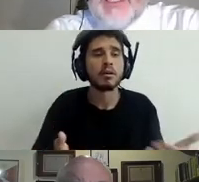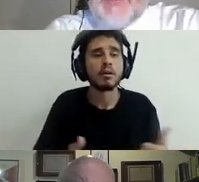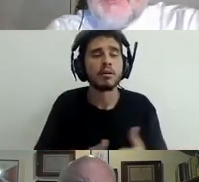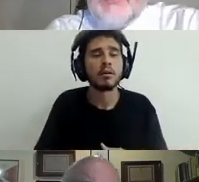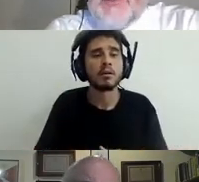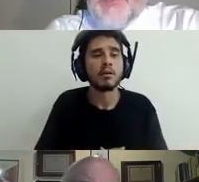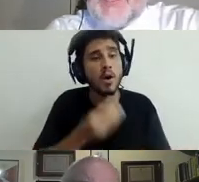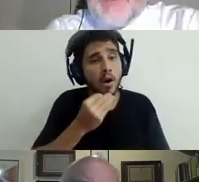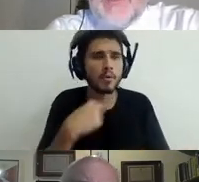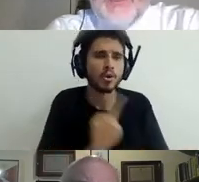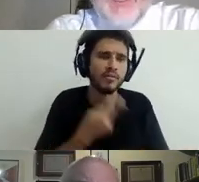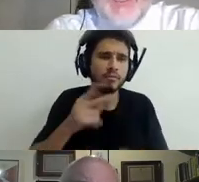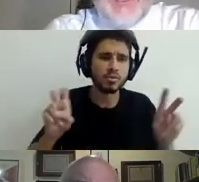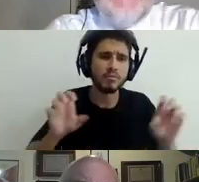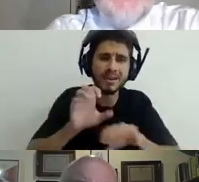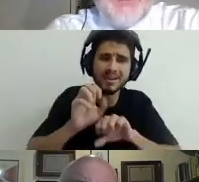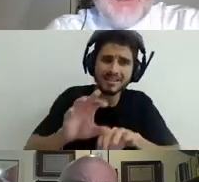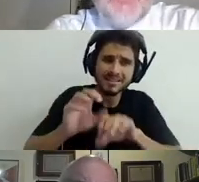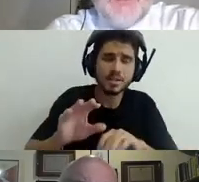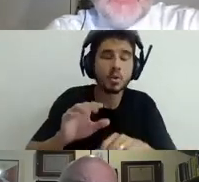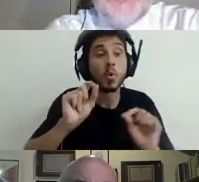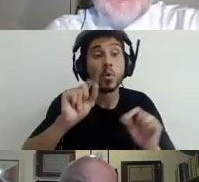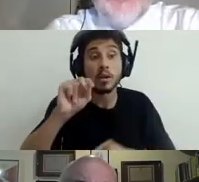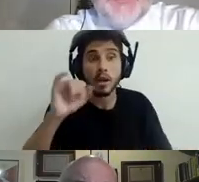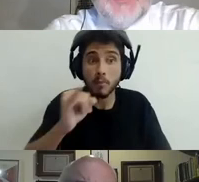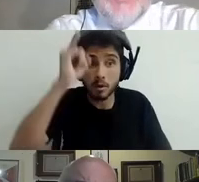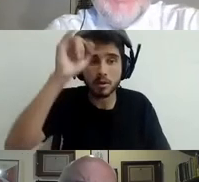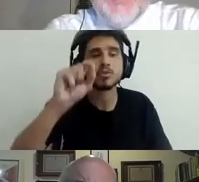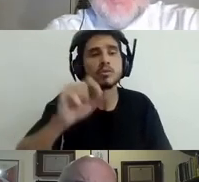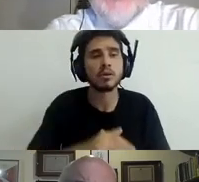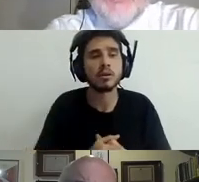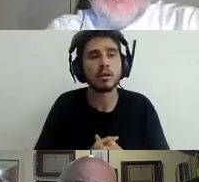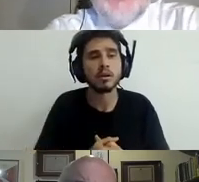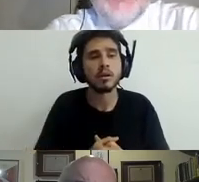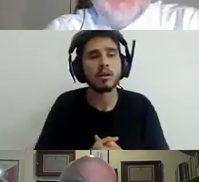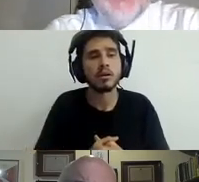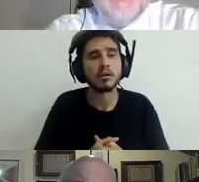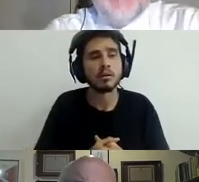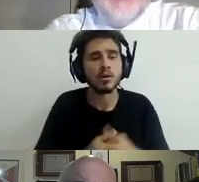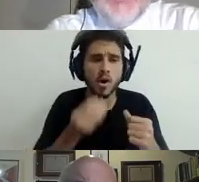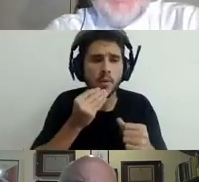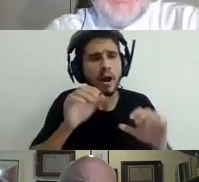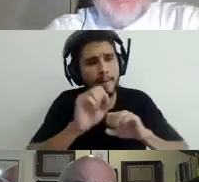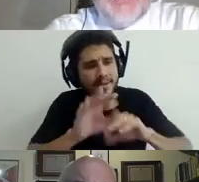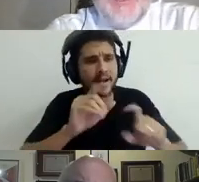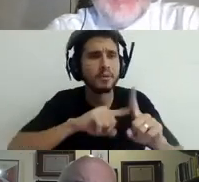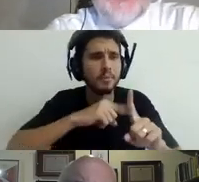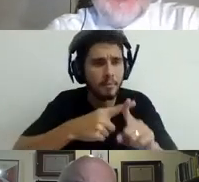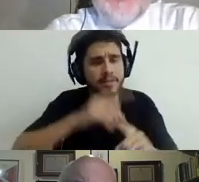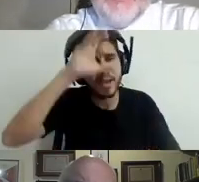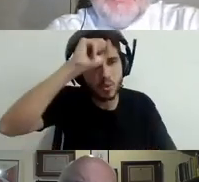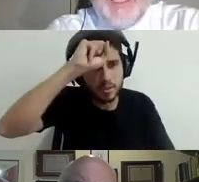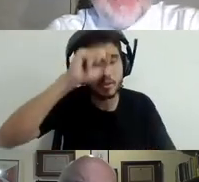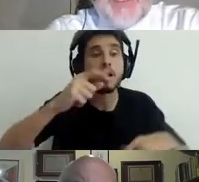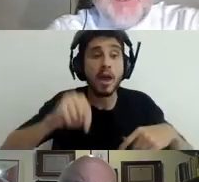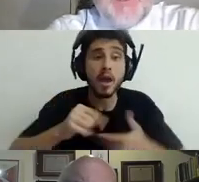learning is also a risk. Education learning is a social process. It's a